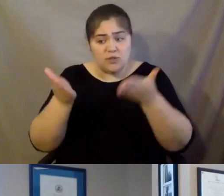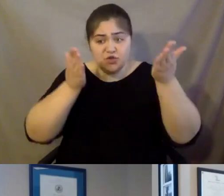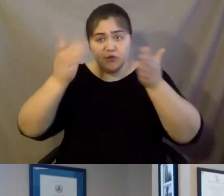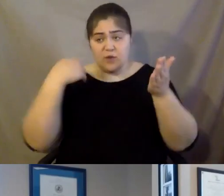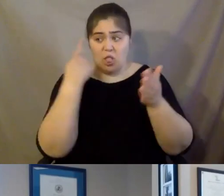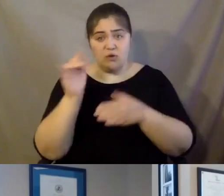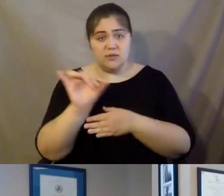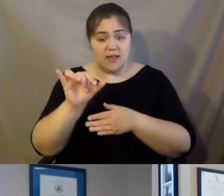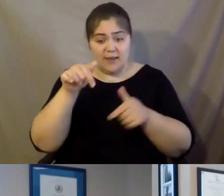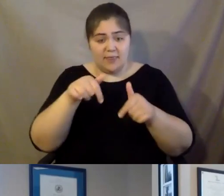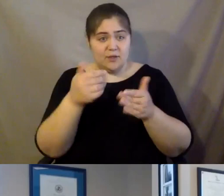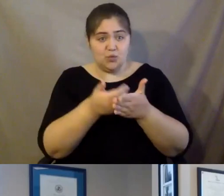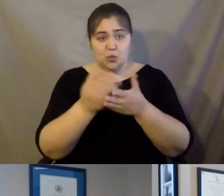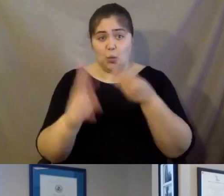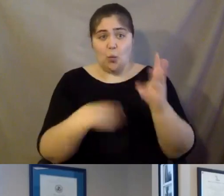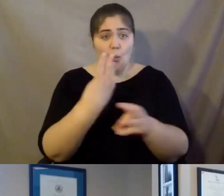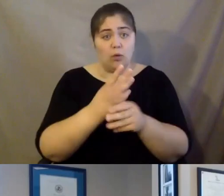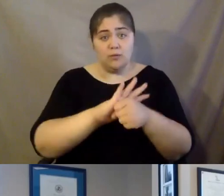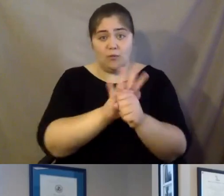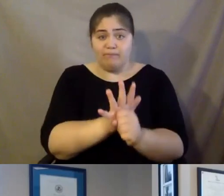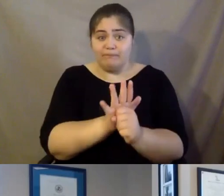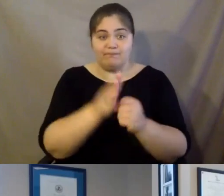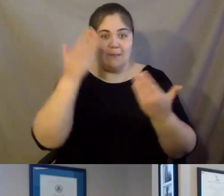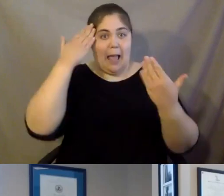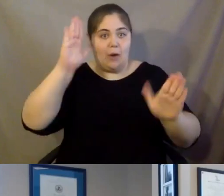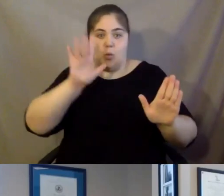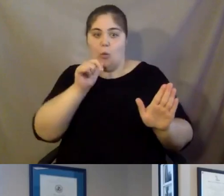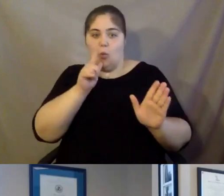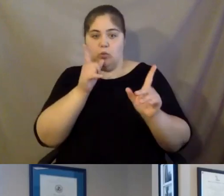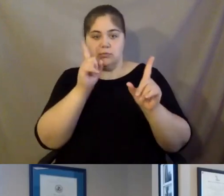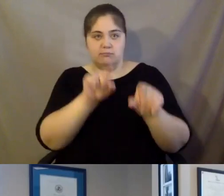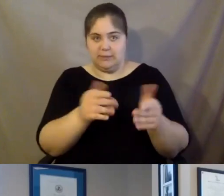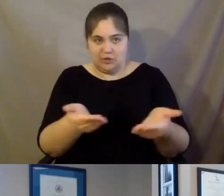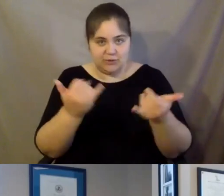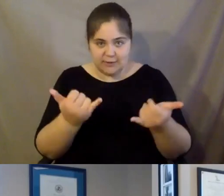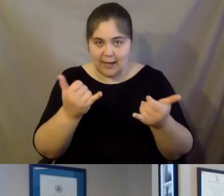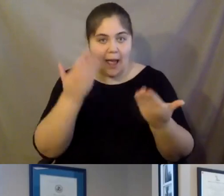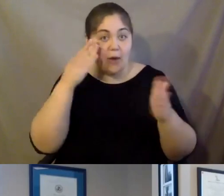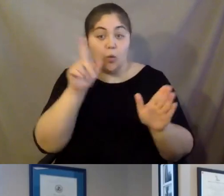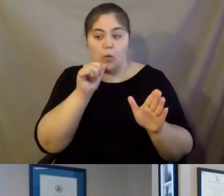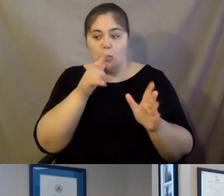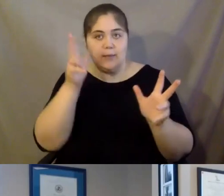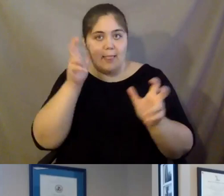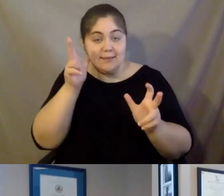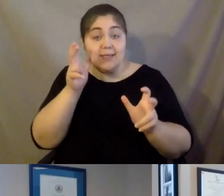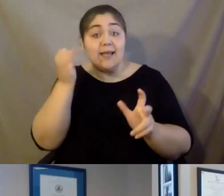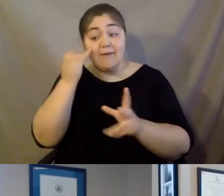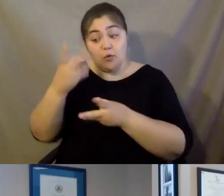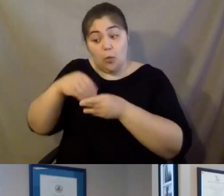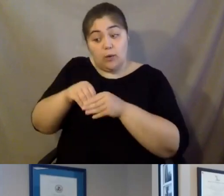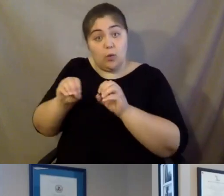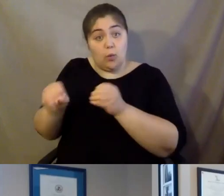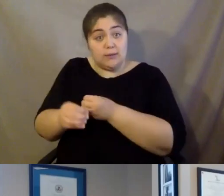COVID-19 world. So I have no idea who's attending this, this right now, who's listening, but if you are with an organization that welcomes